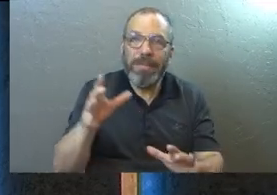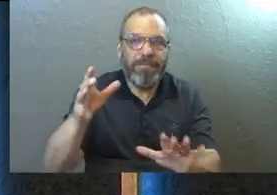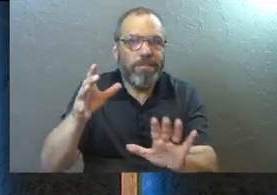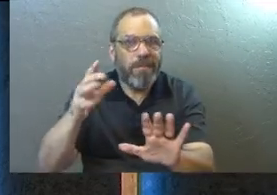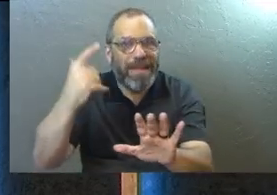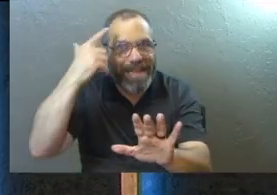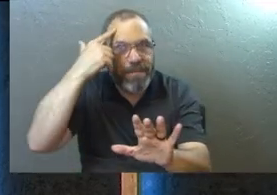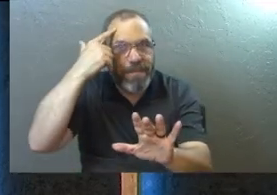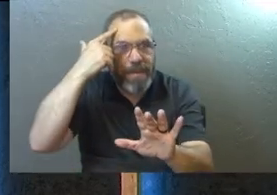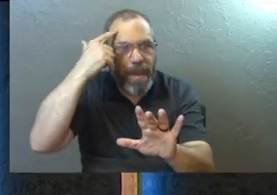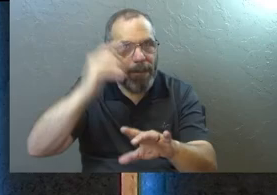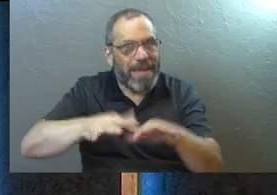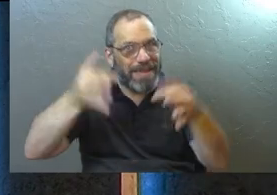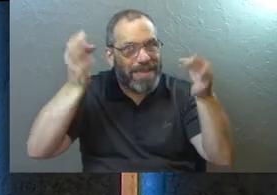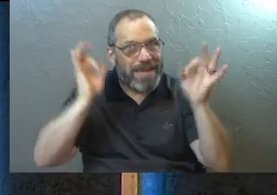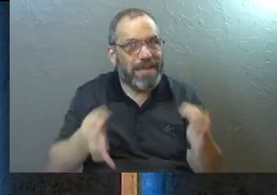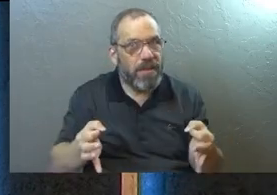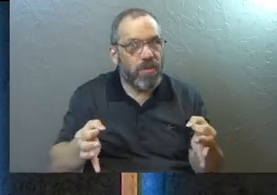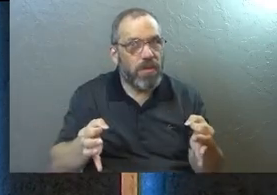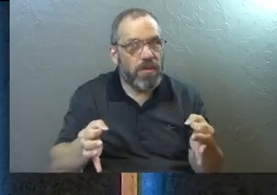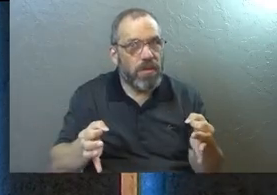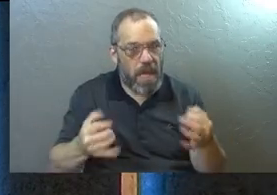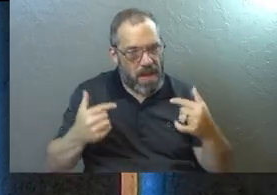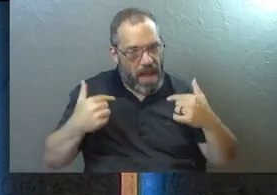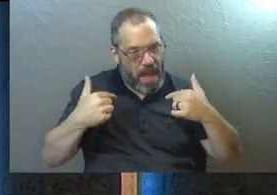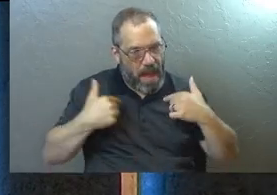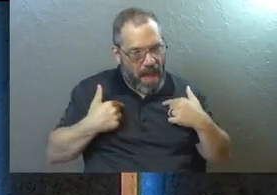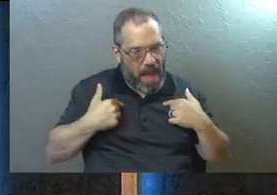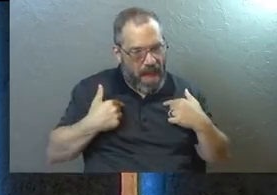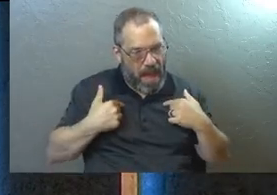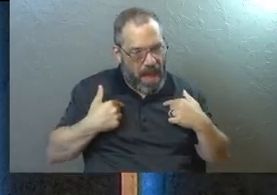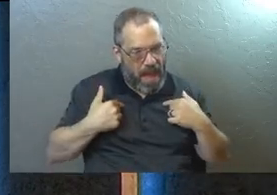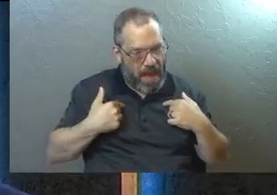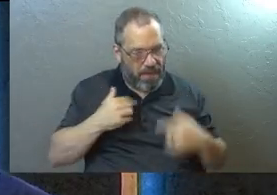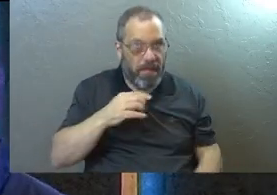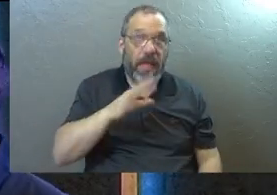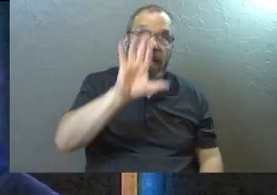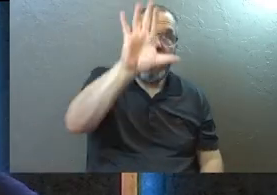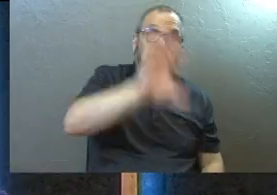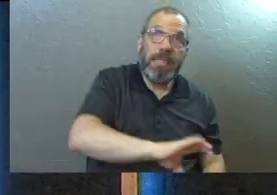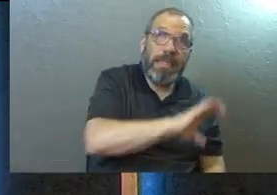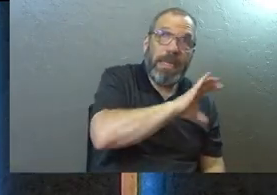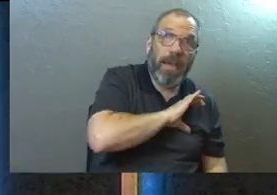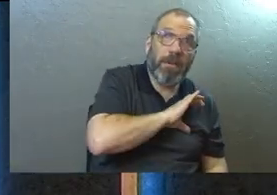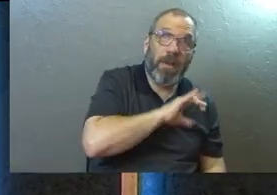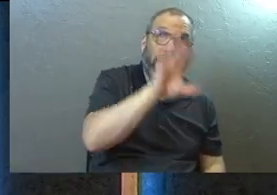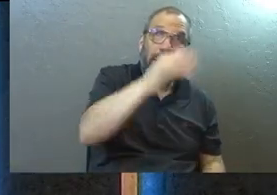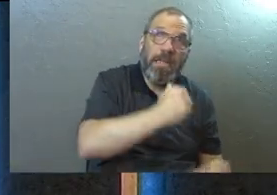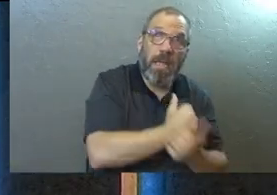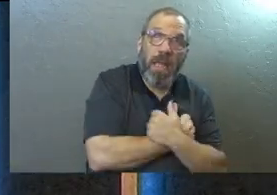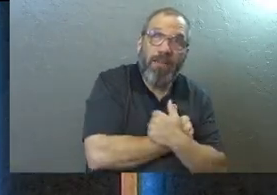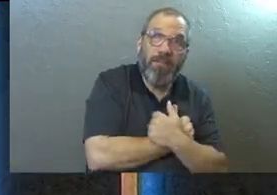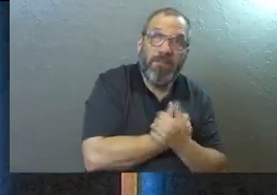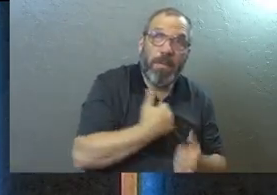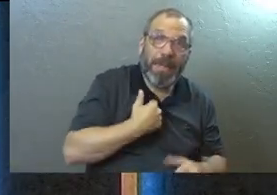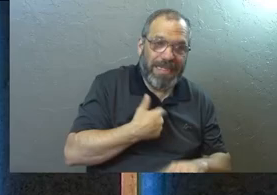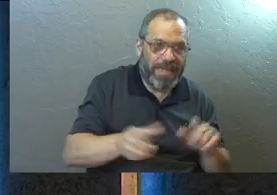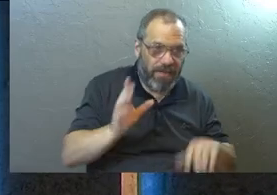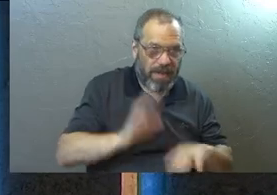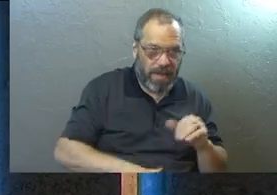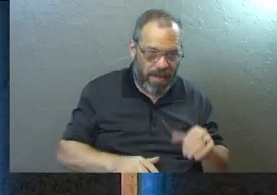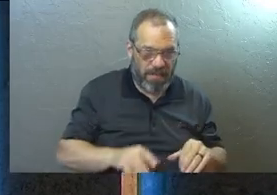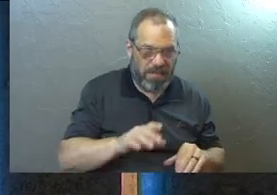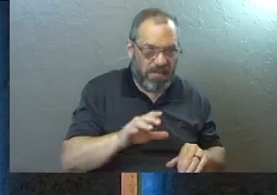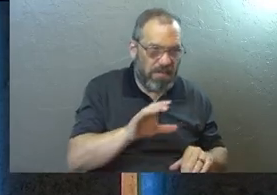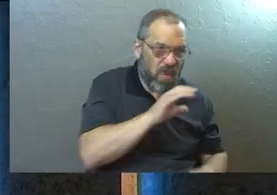point, but it is a decision that I am going to see the character of God and his love for me as different from the